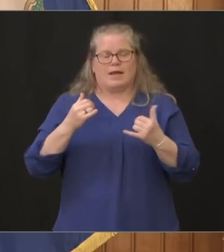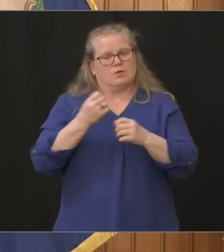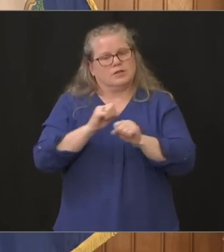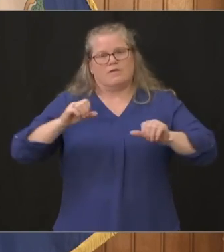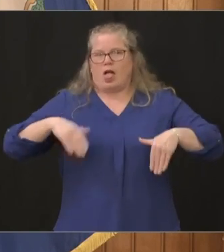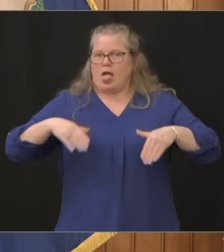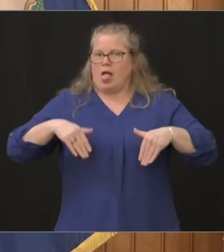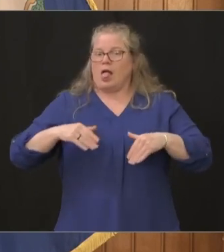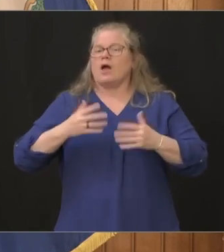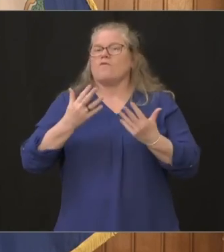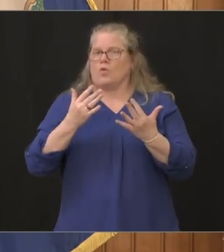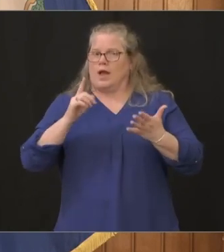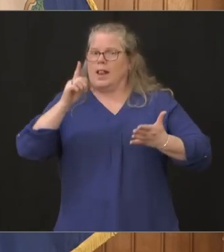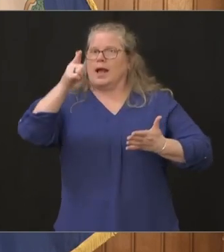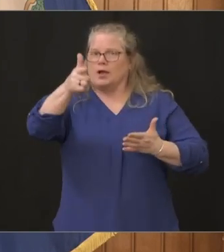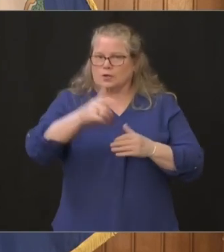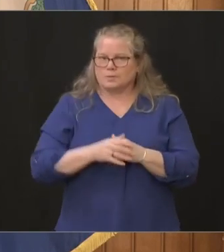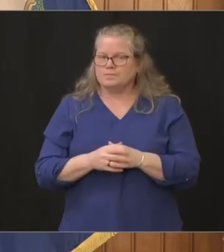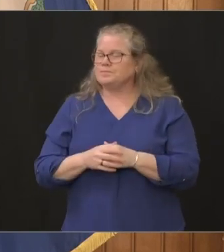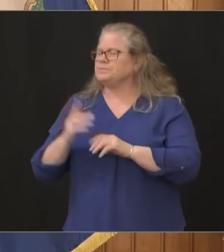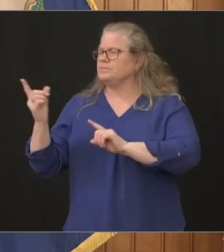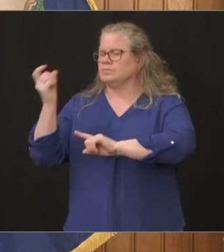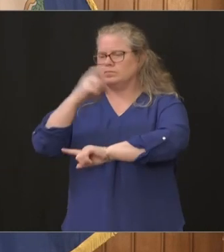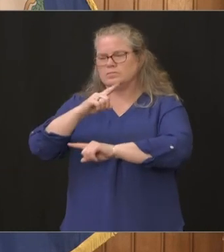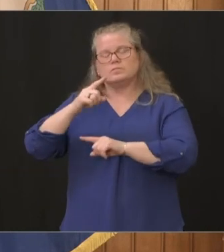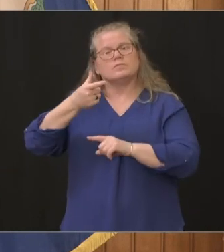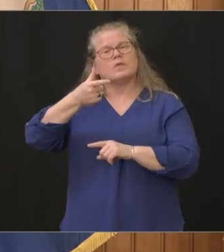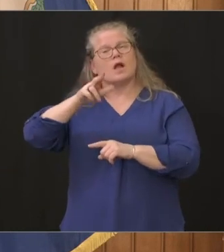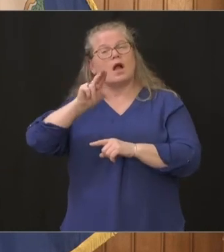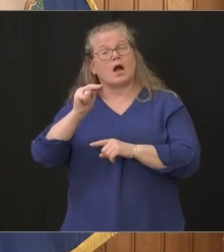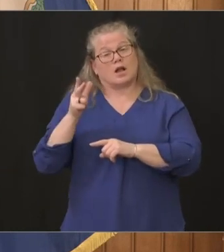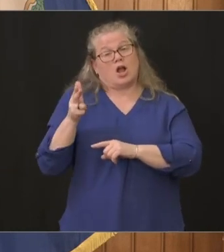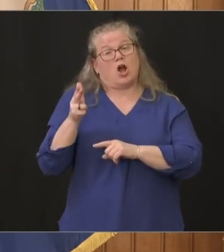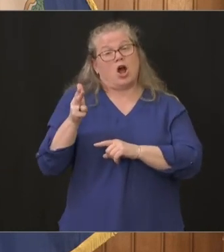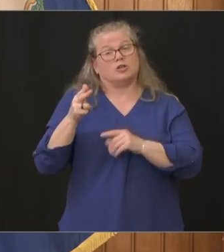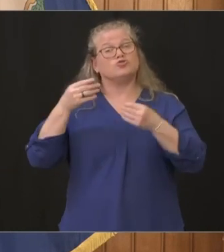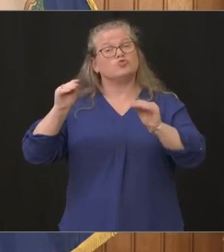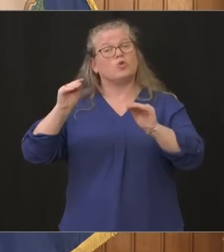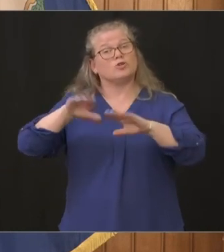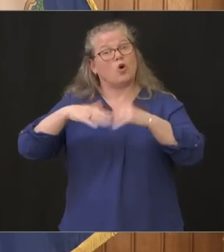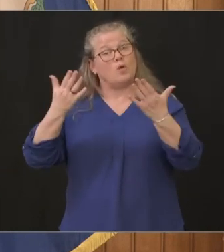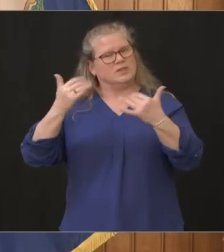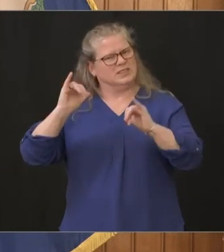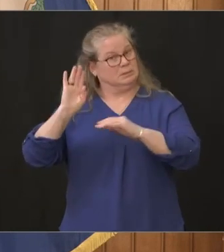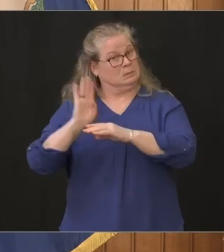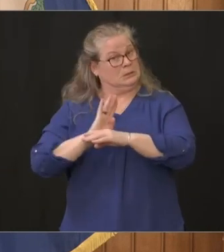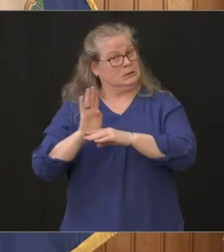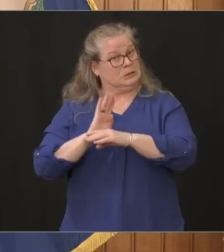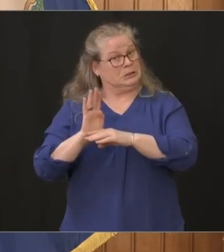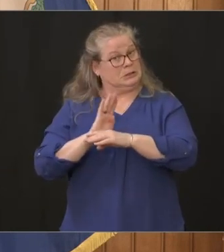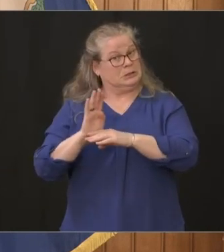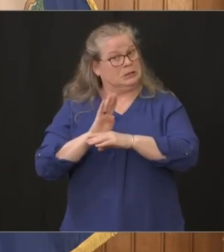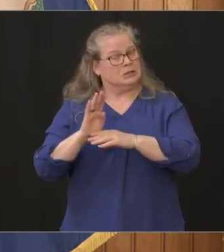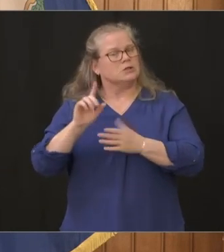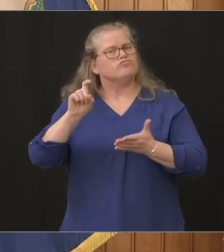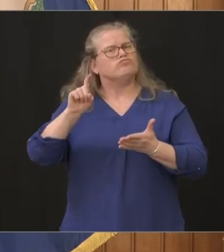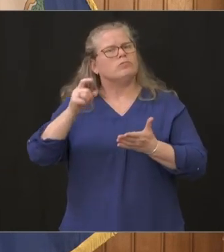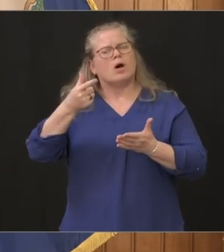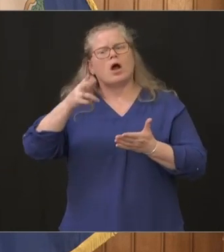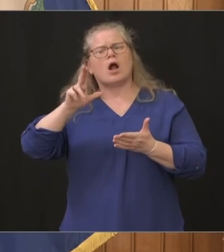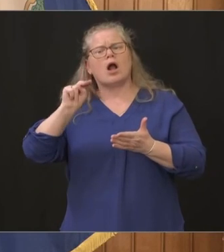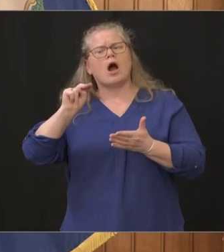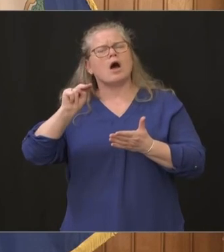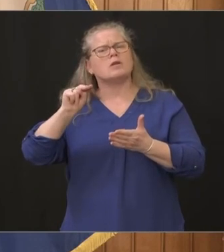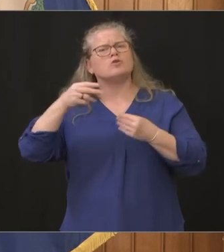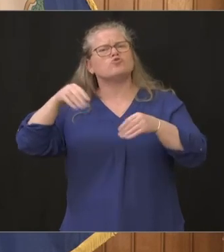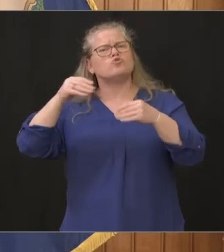stores are still open and in some cases seem to be quite busy how did gun stores become deemed essential